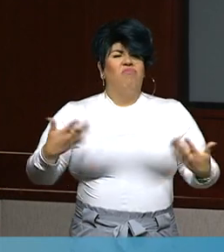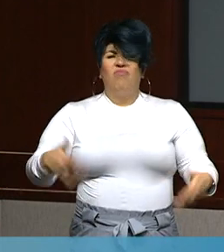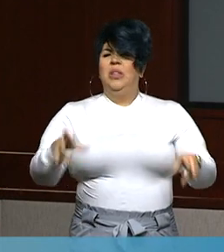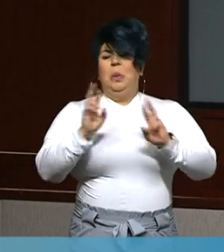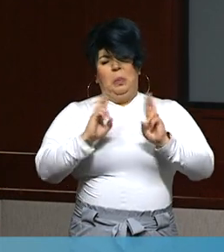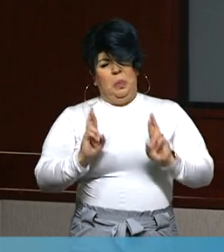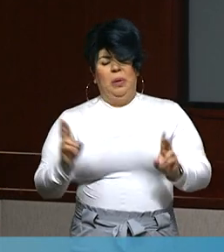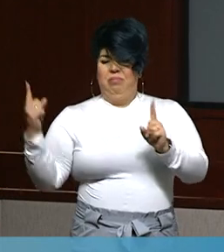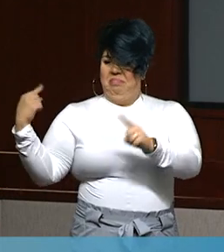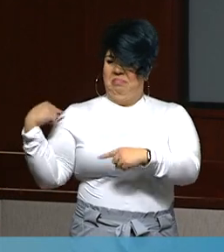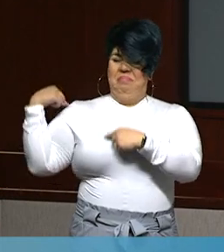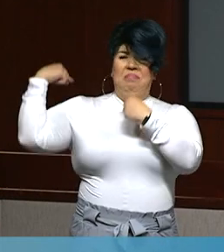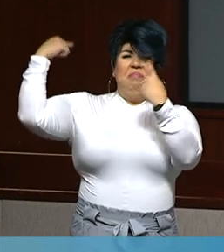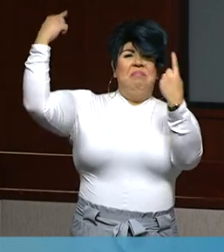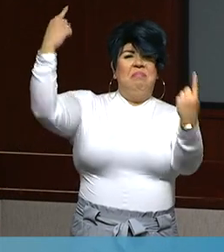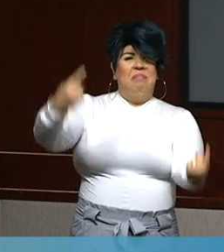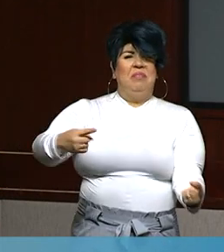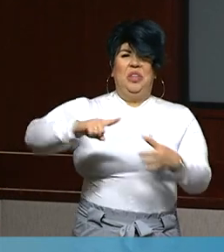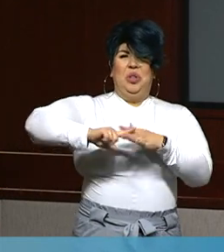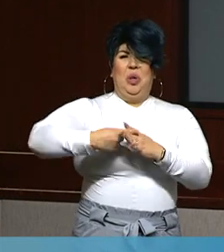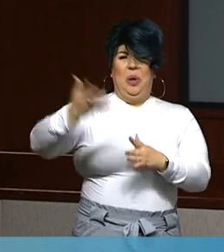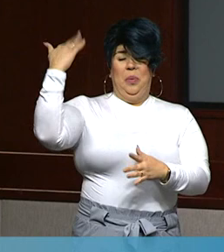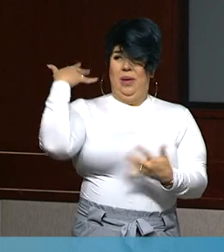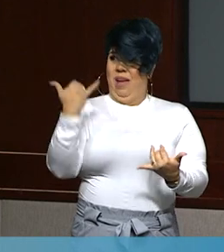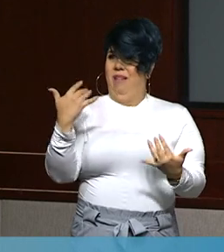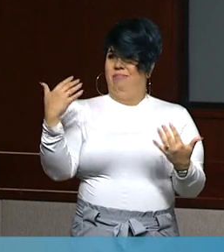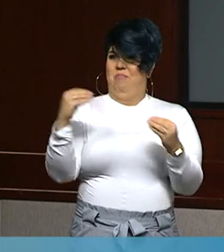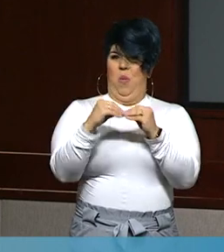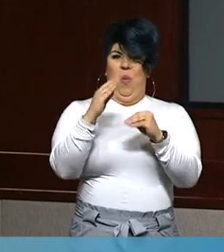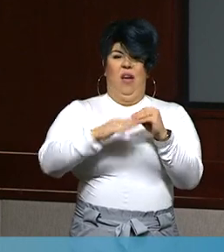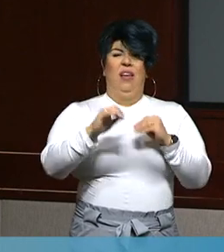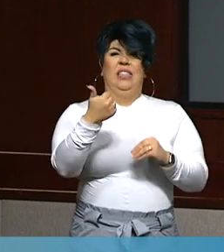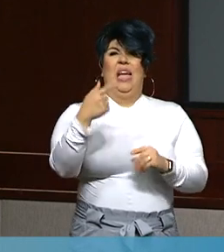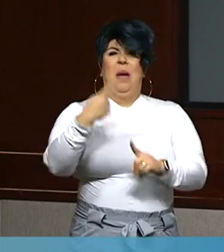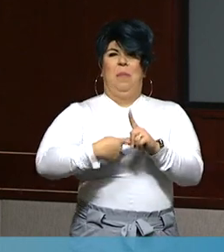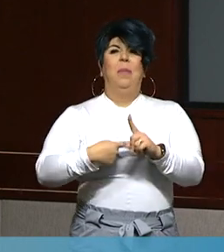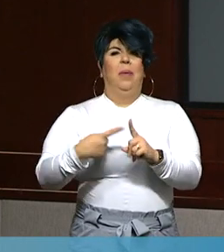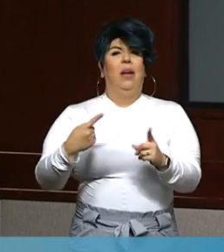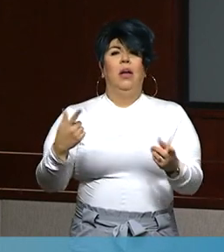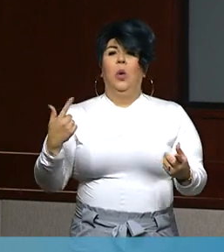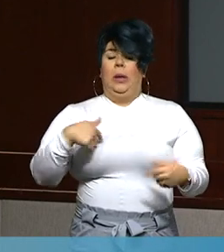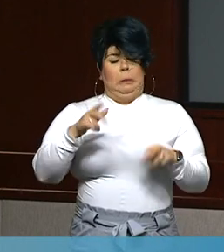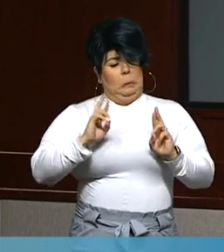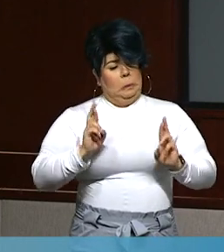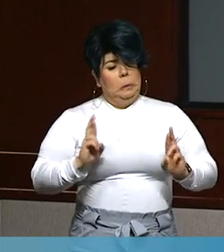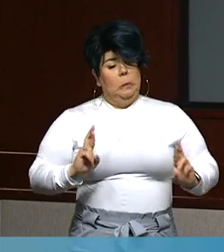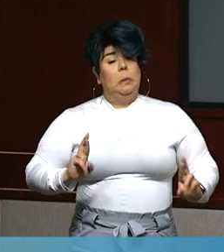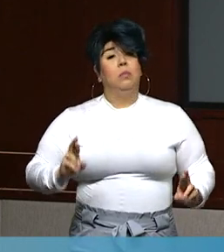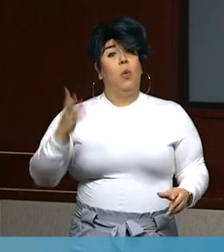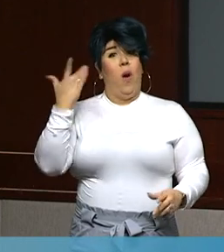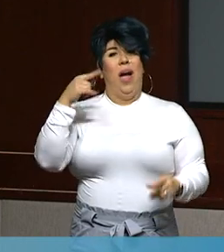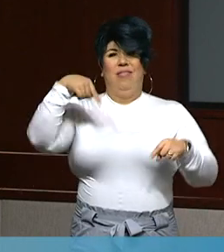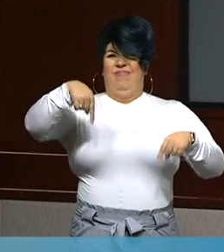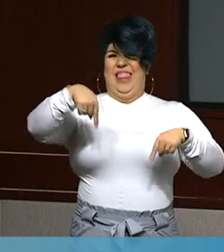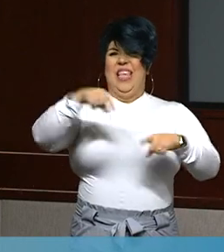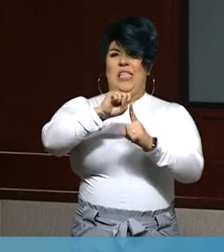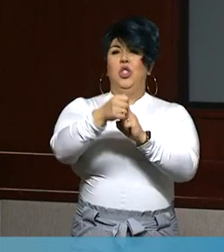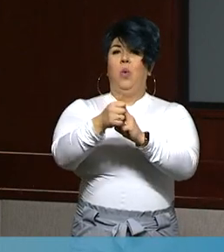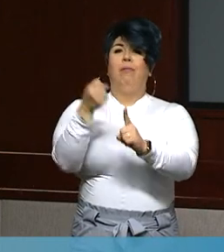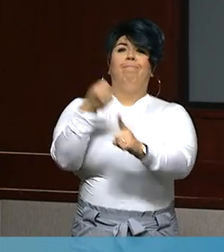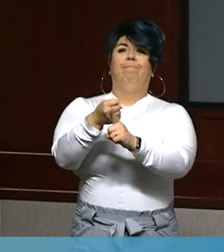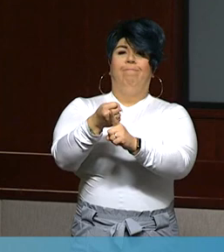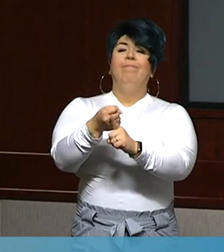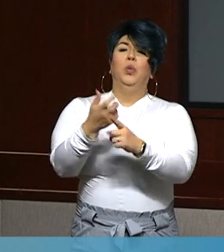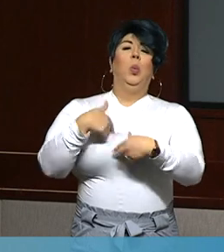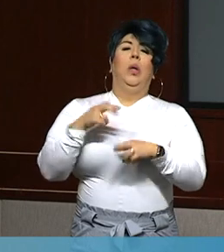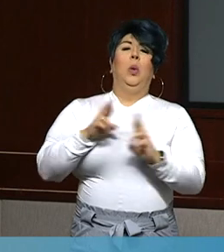the beginning of this pandemic, now over 10 months ago, for this exact situation. Yes, we see that the